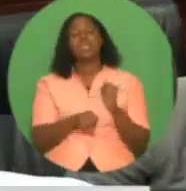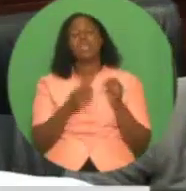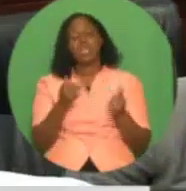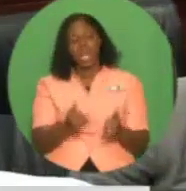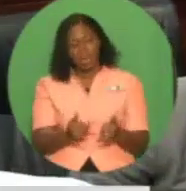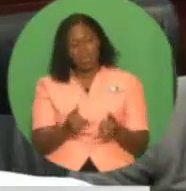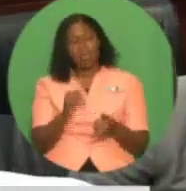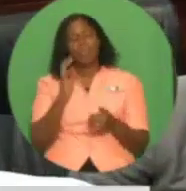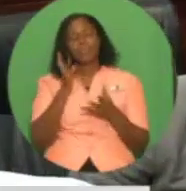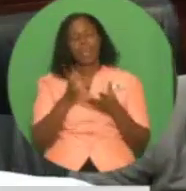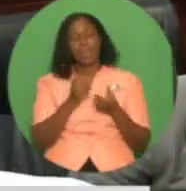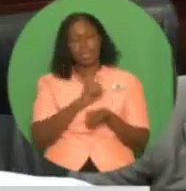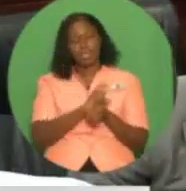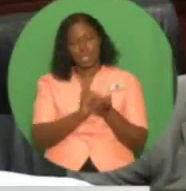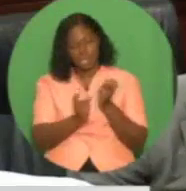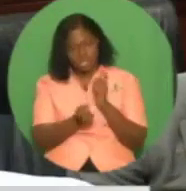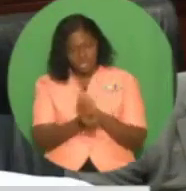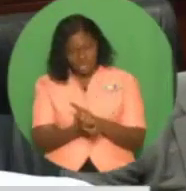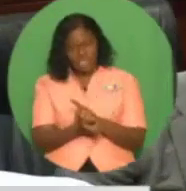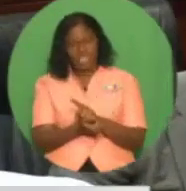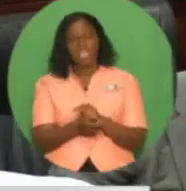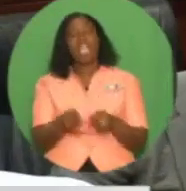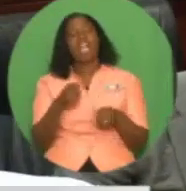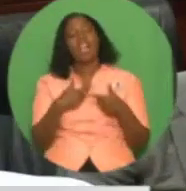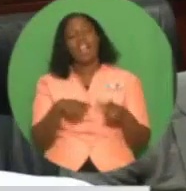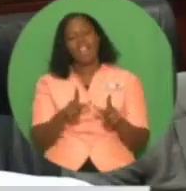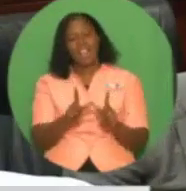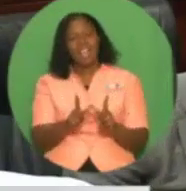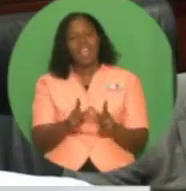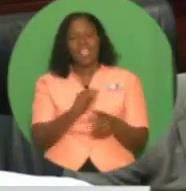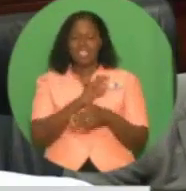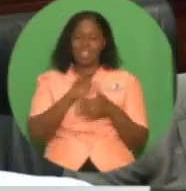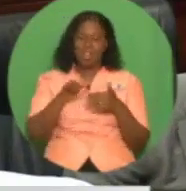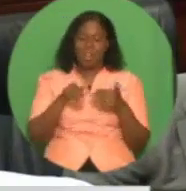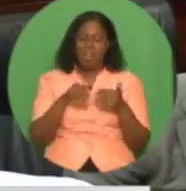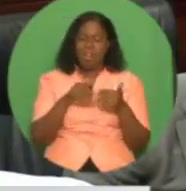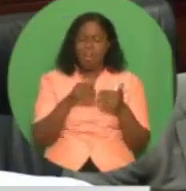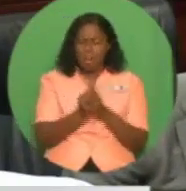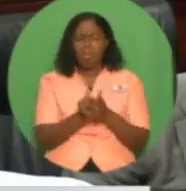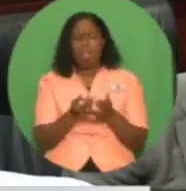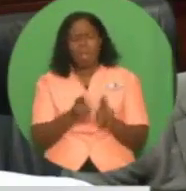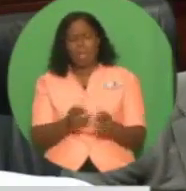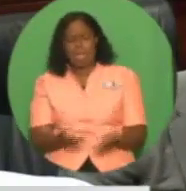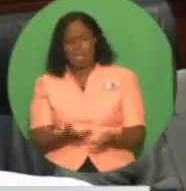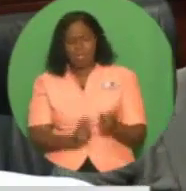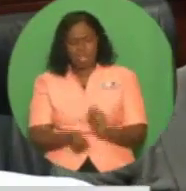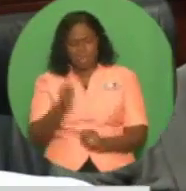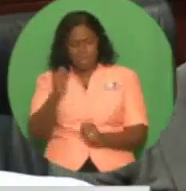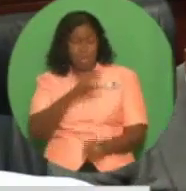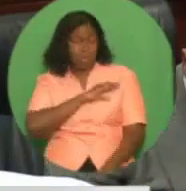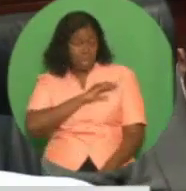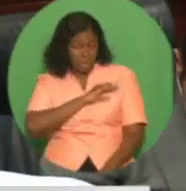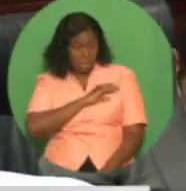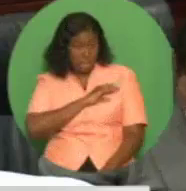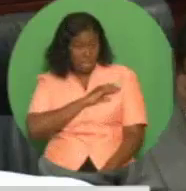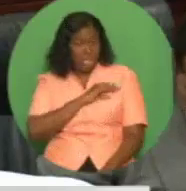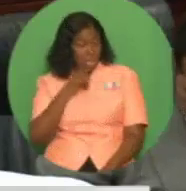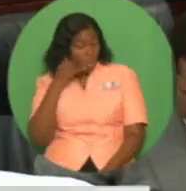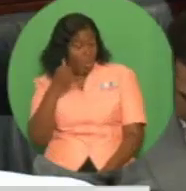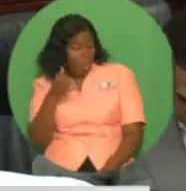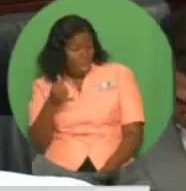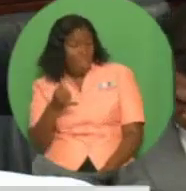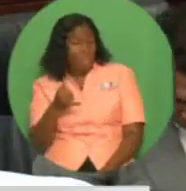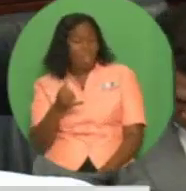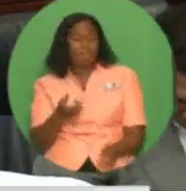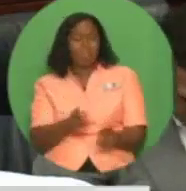will be adjusted to ensure that the system is aligned with international best practice. We will relaunch the system shortly,